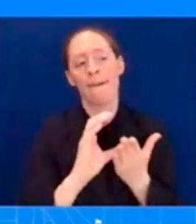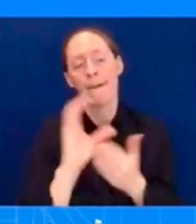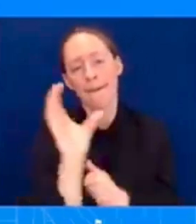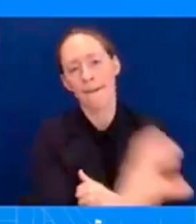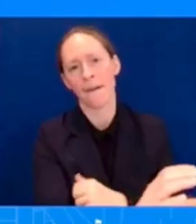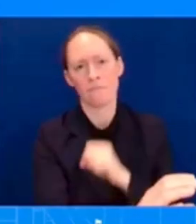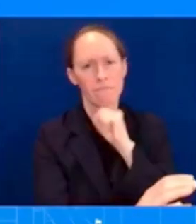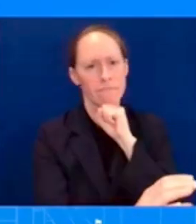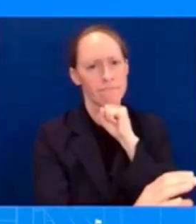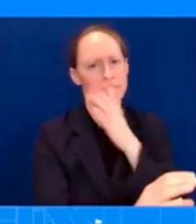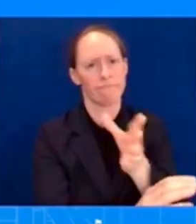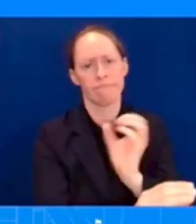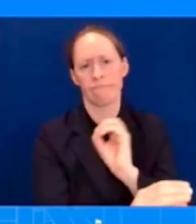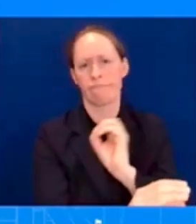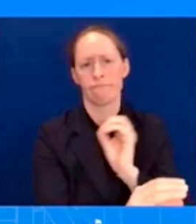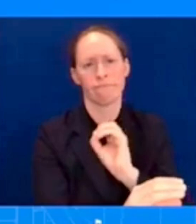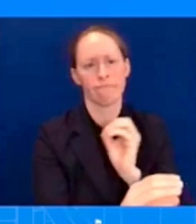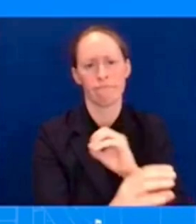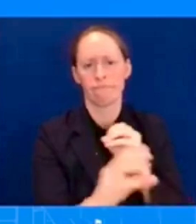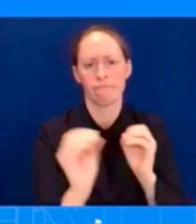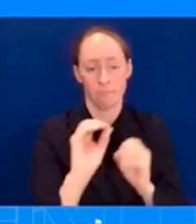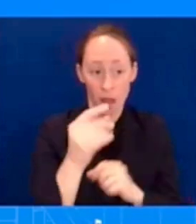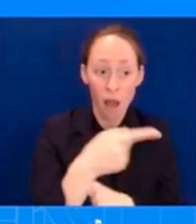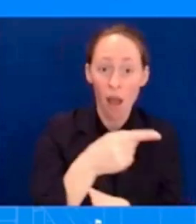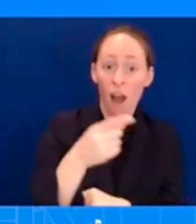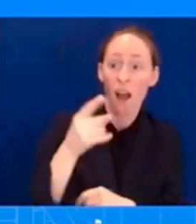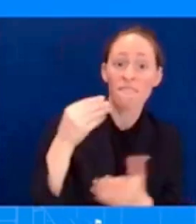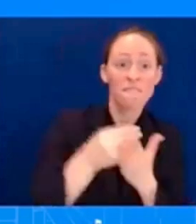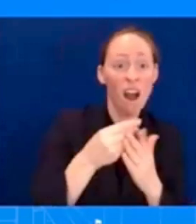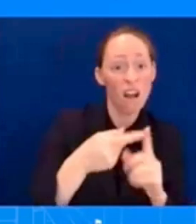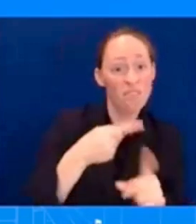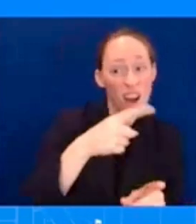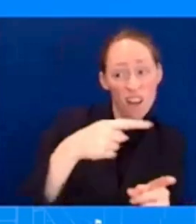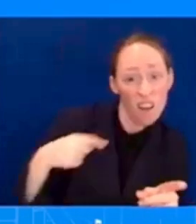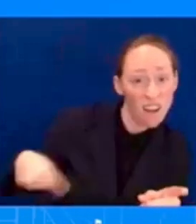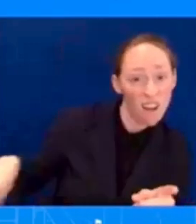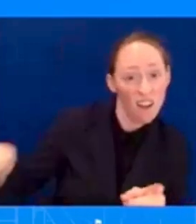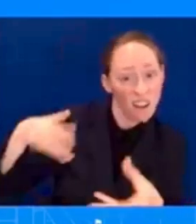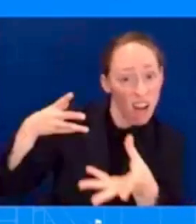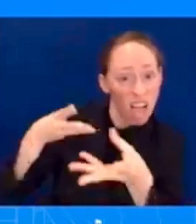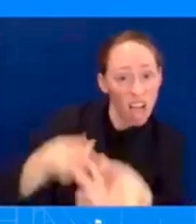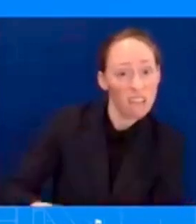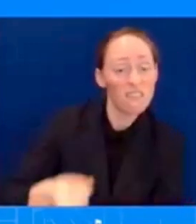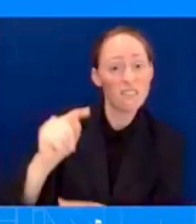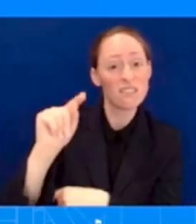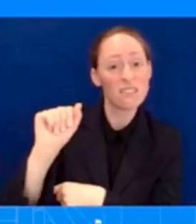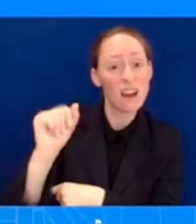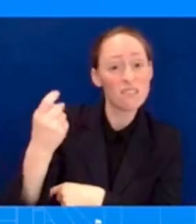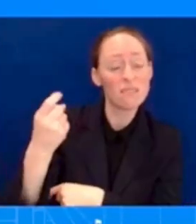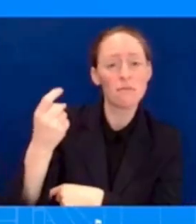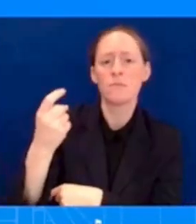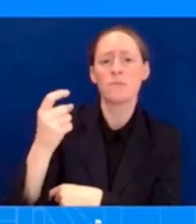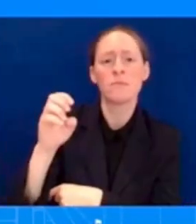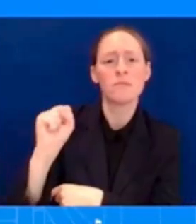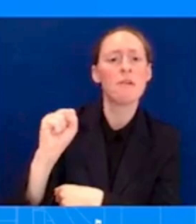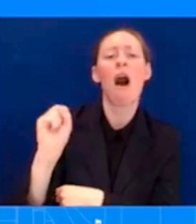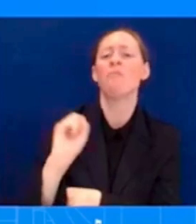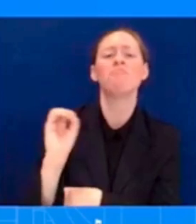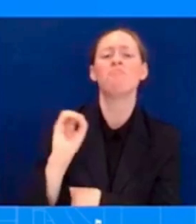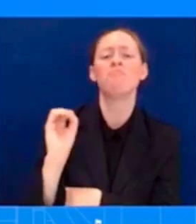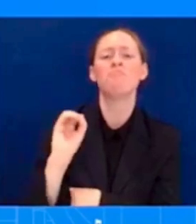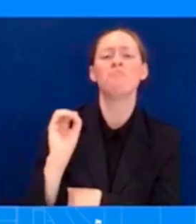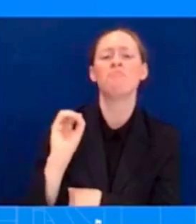is an arrangement wherein the Iranian people can, with the oversight of the U.S., Treasury Department, Qatar, and